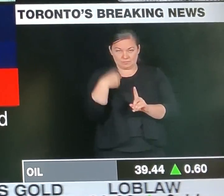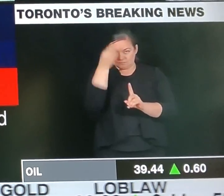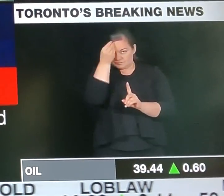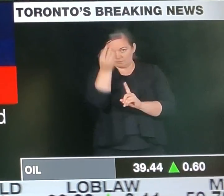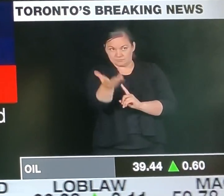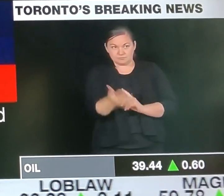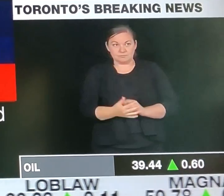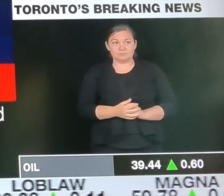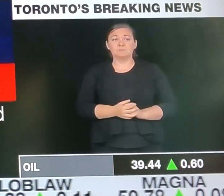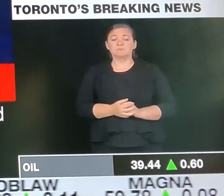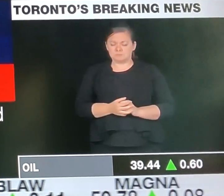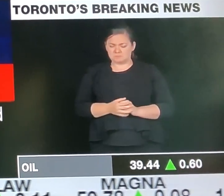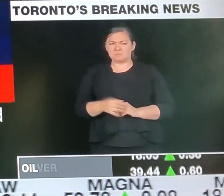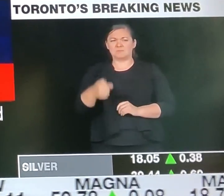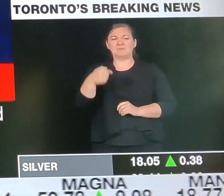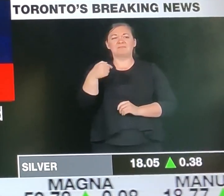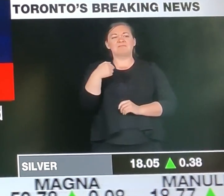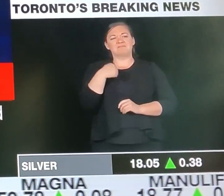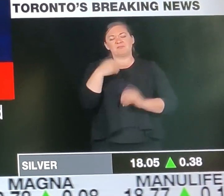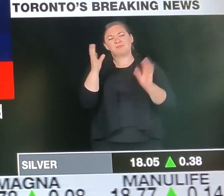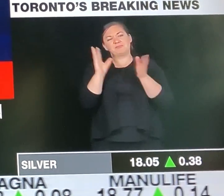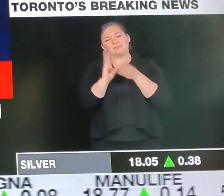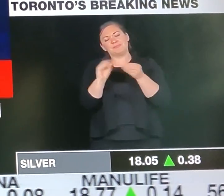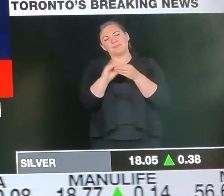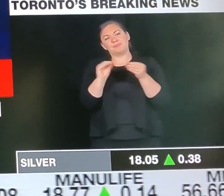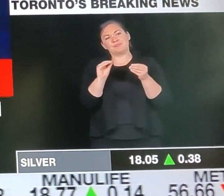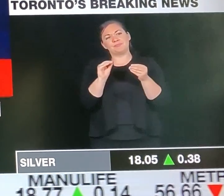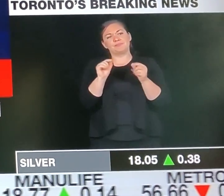will be served. Our prayers are with you.